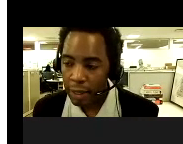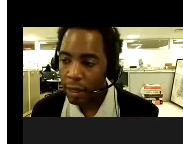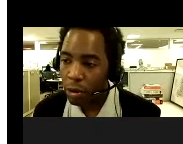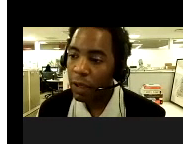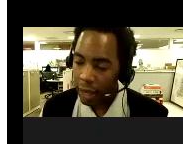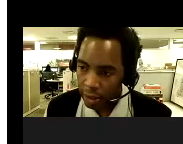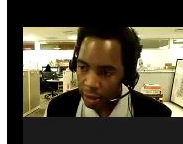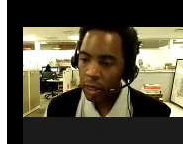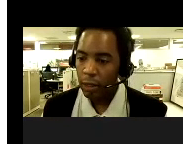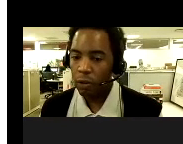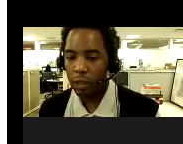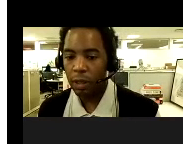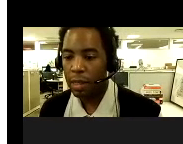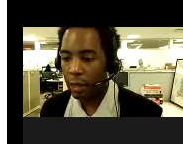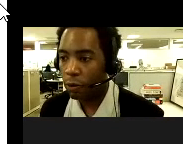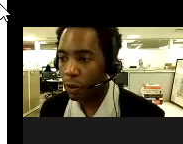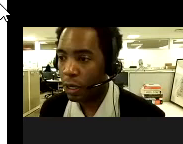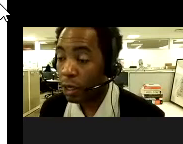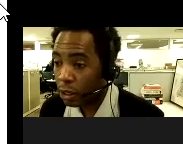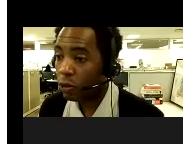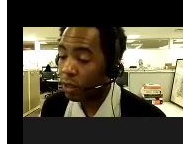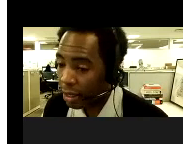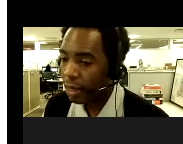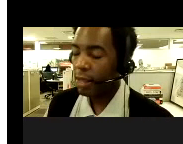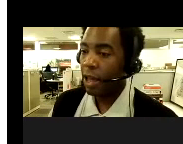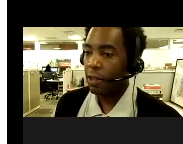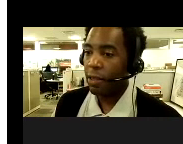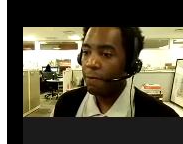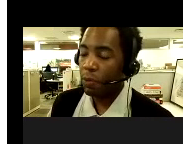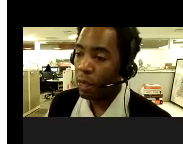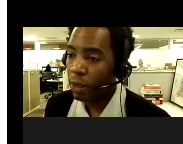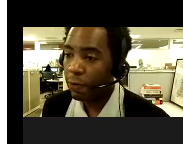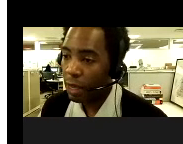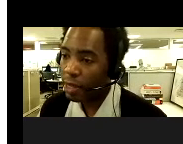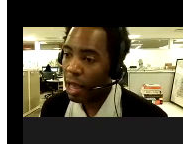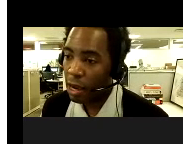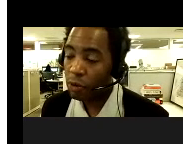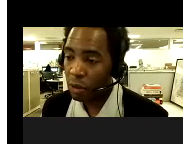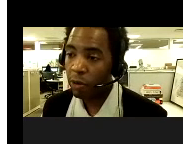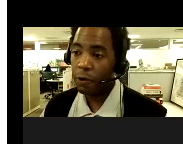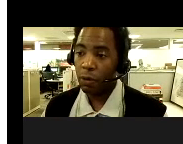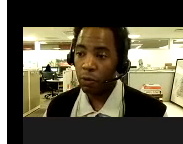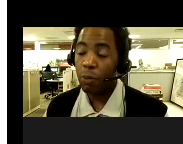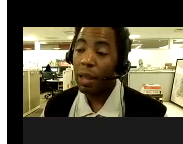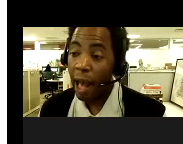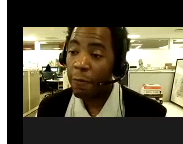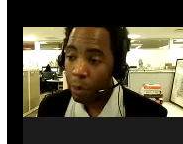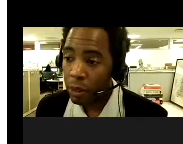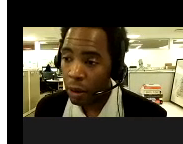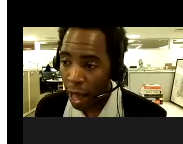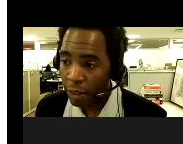highest number of cases. So it's, uh, I think it's really good to see that, that the people of, in that age demographic group